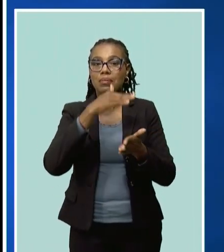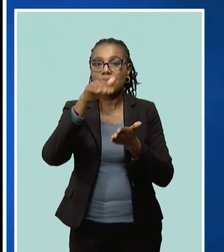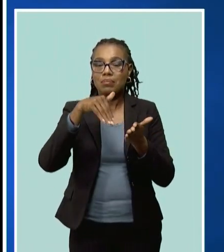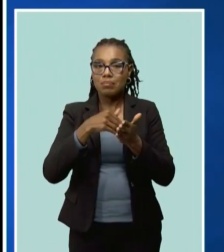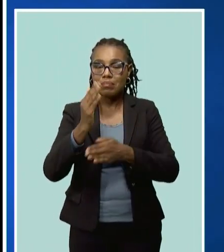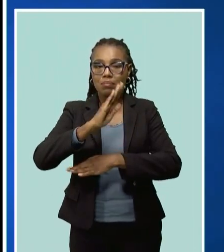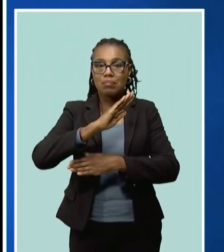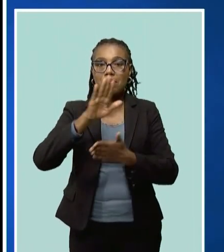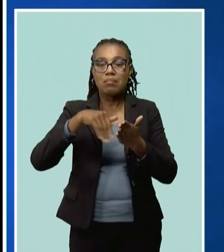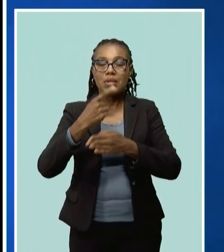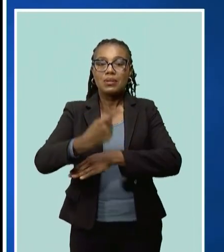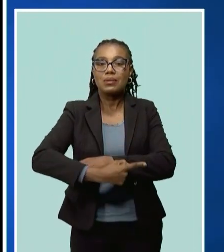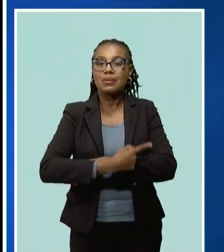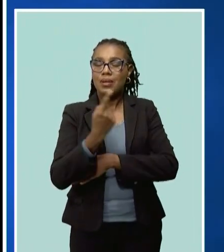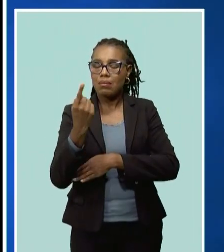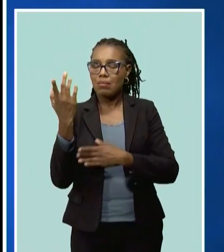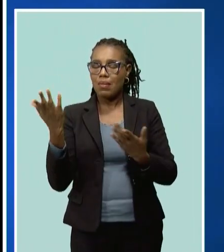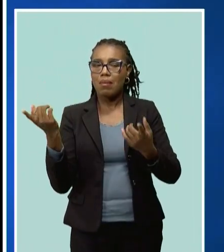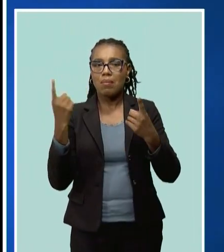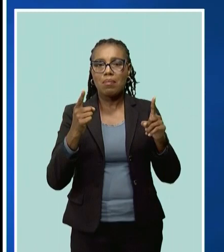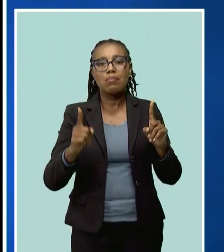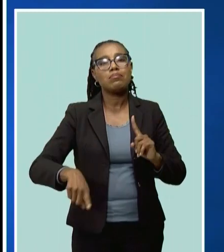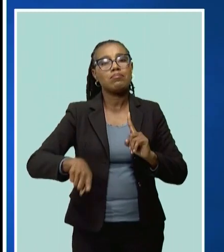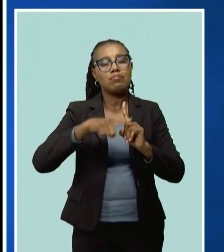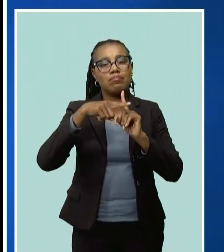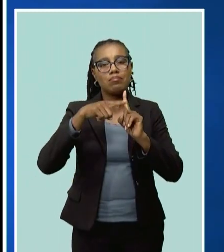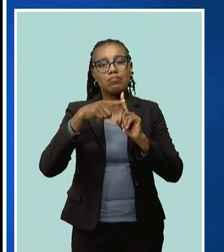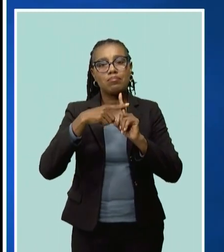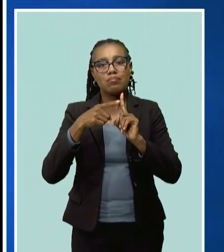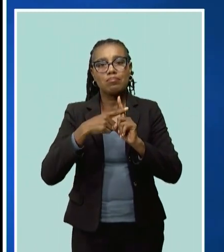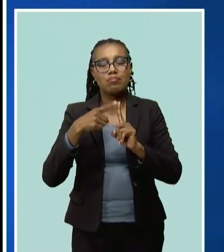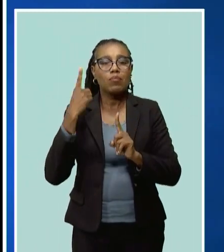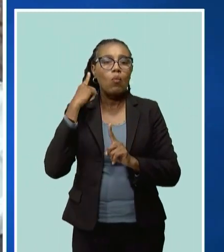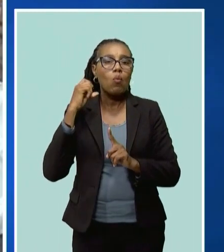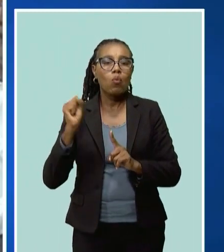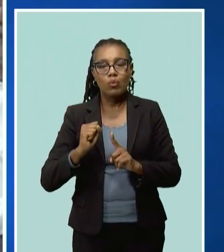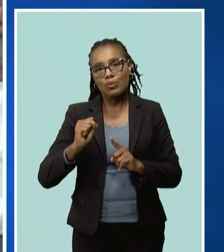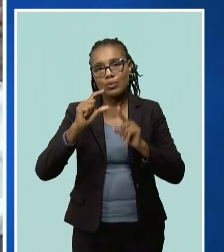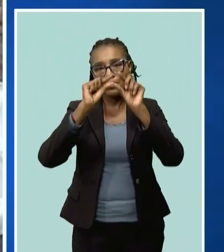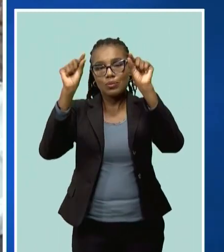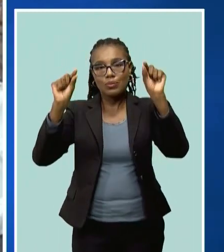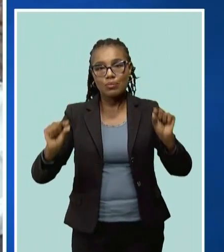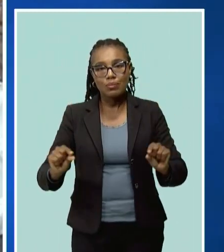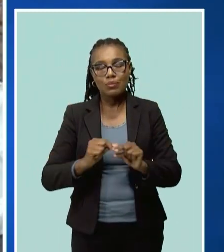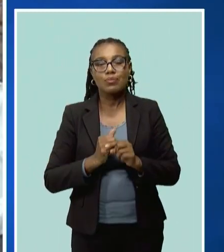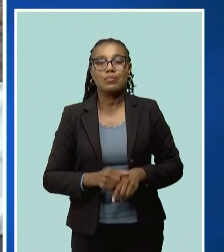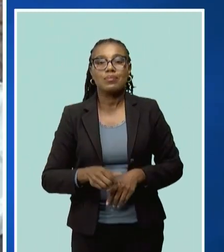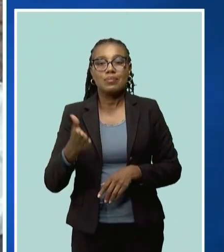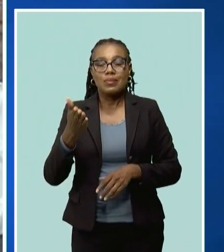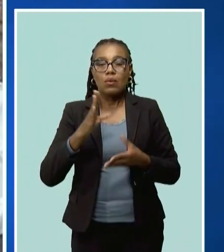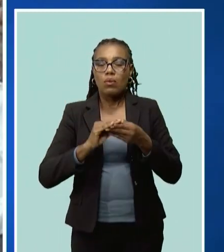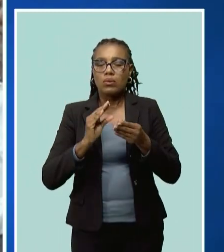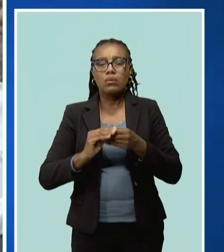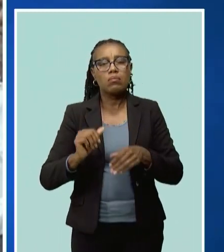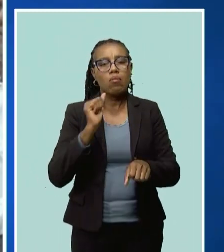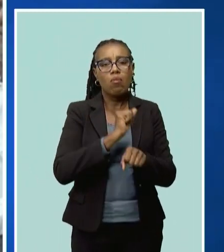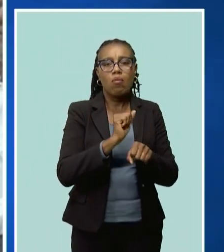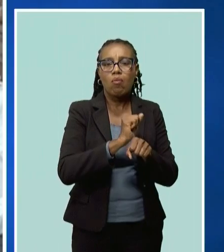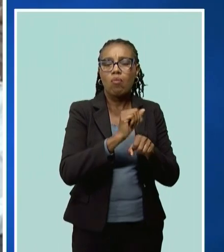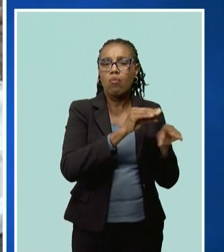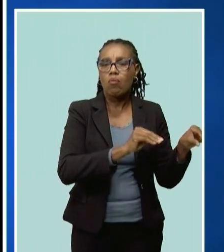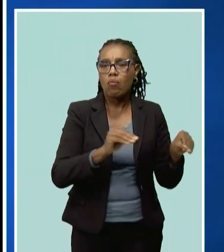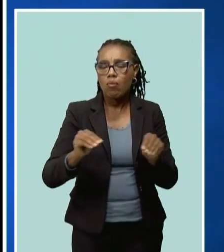to the place of the labour struggle, Golden Square. He wants to see the labour movement recommit to being the voice of the worker.